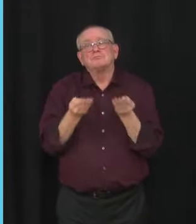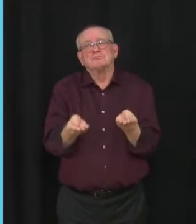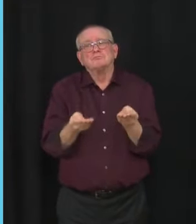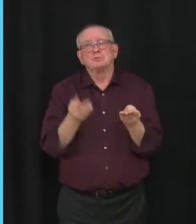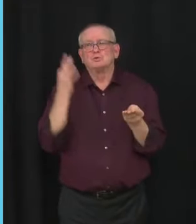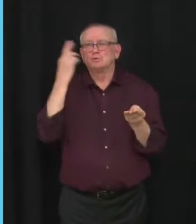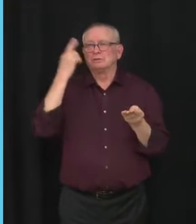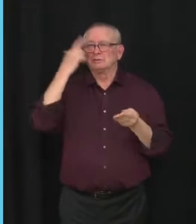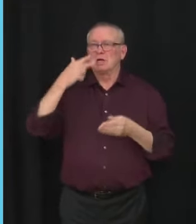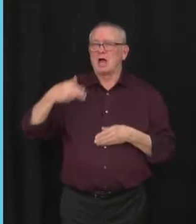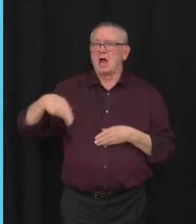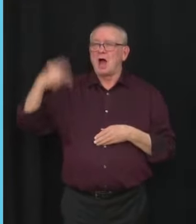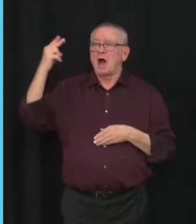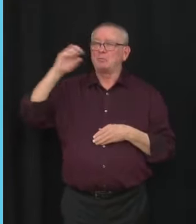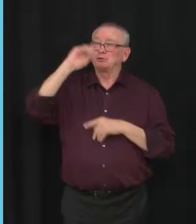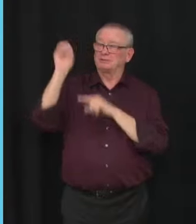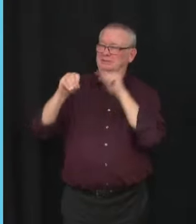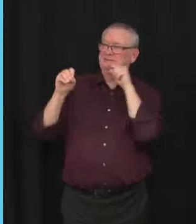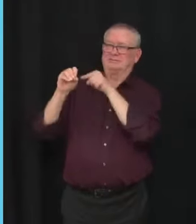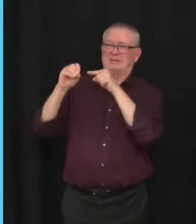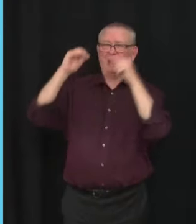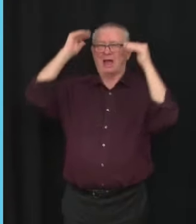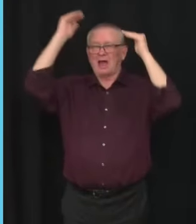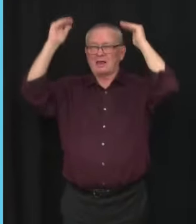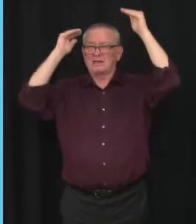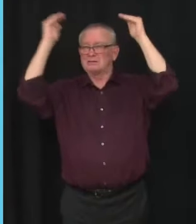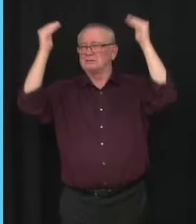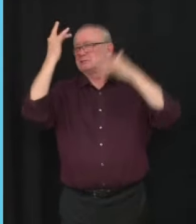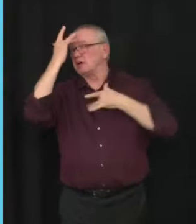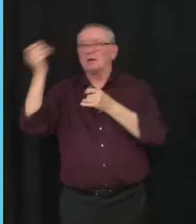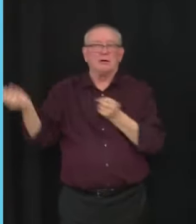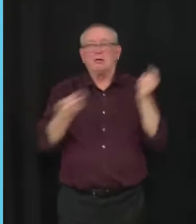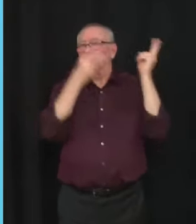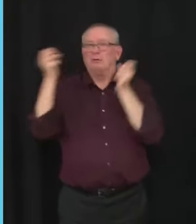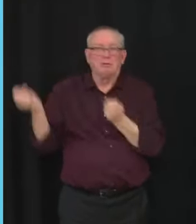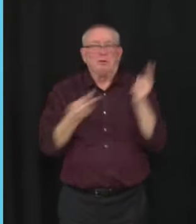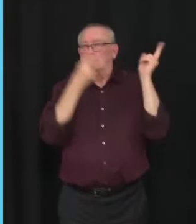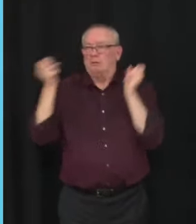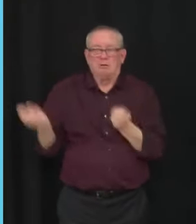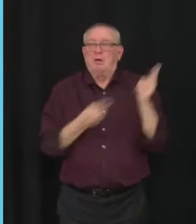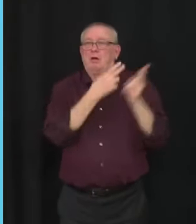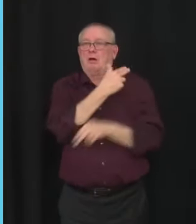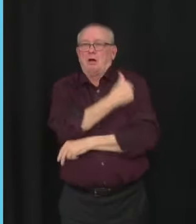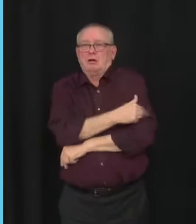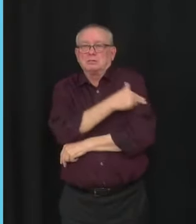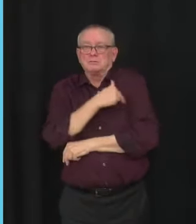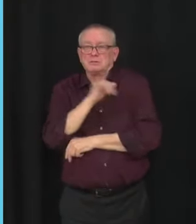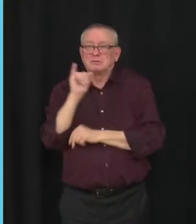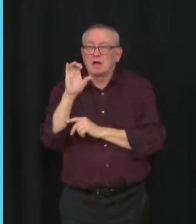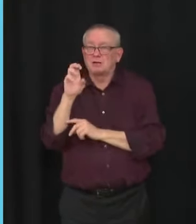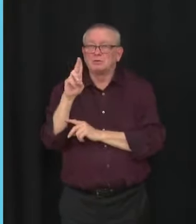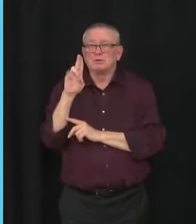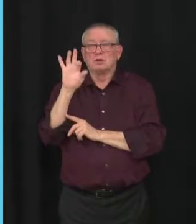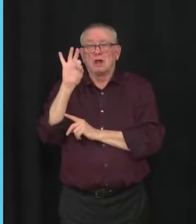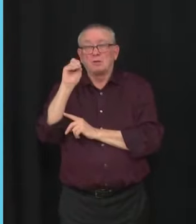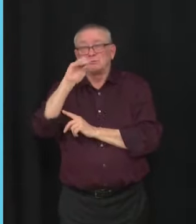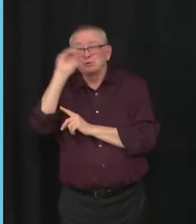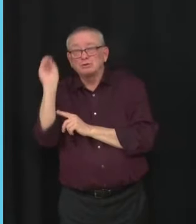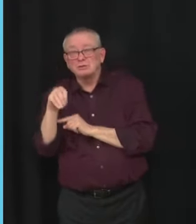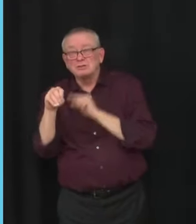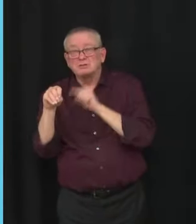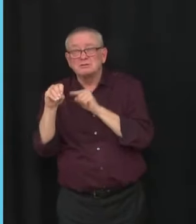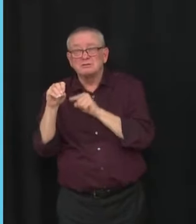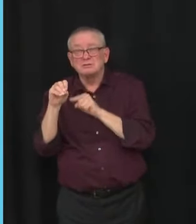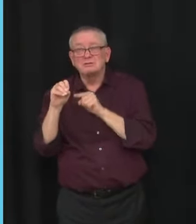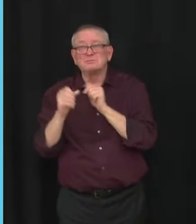adults ending up in intensive care. 90% of the ICU population with COVID have been over the past several